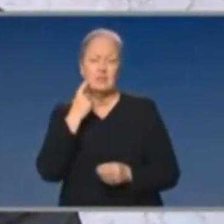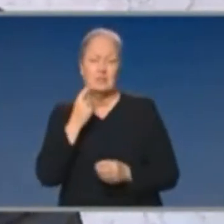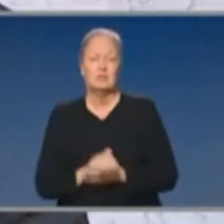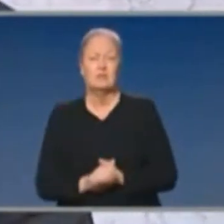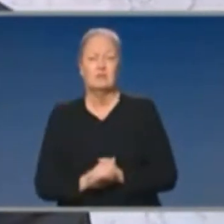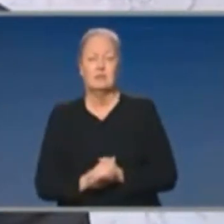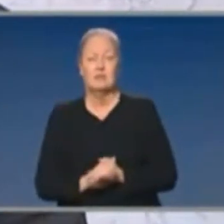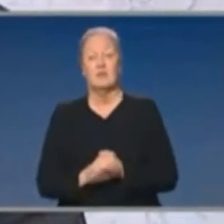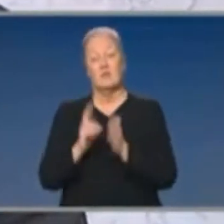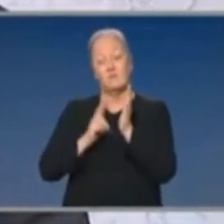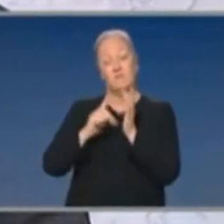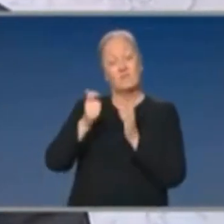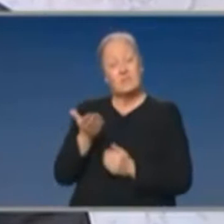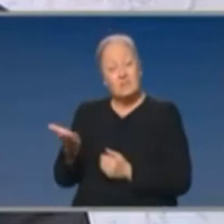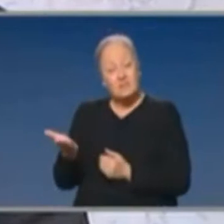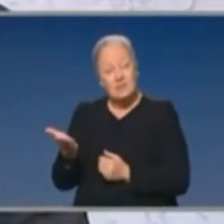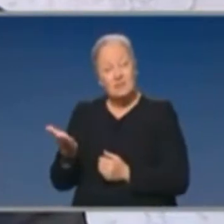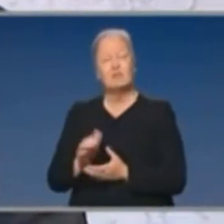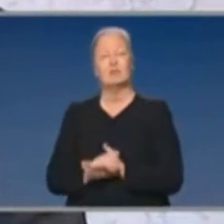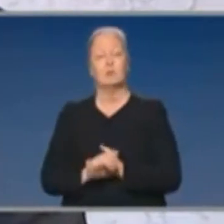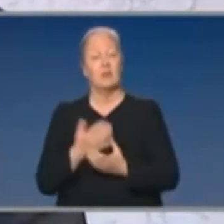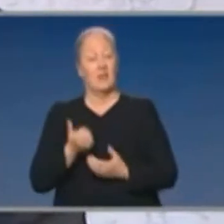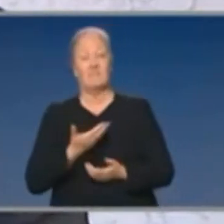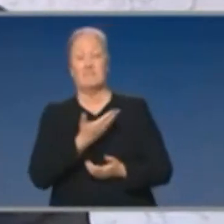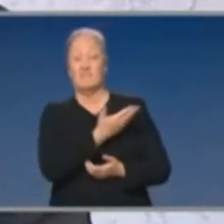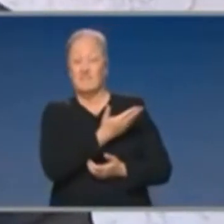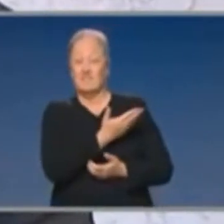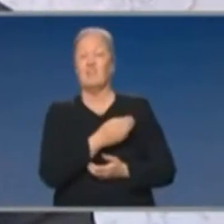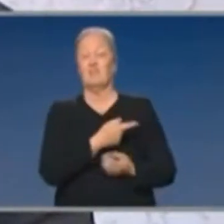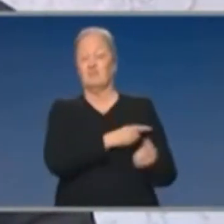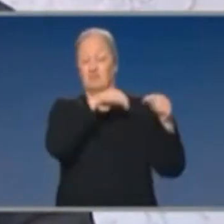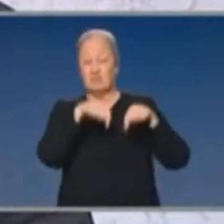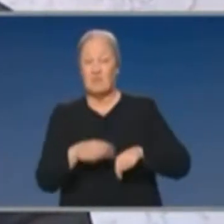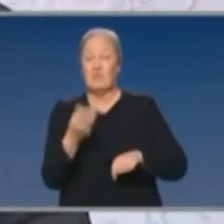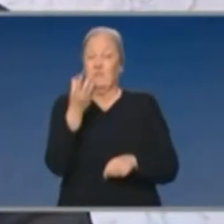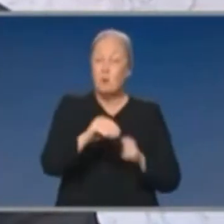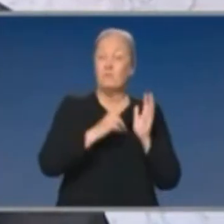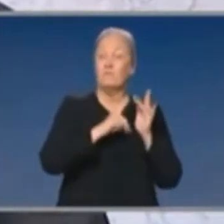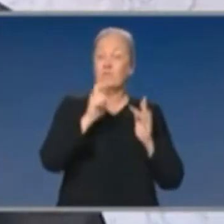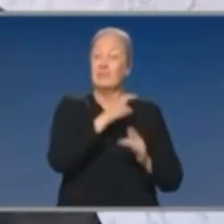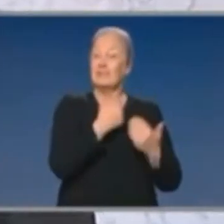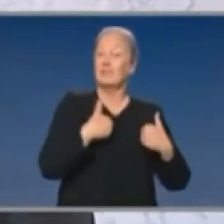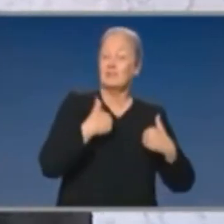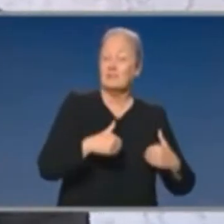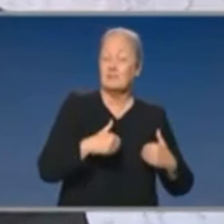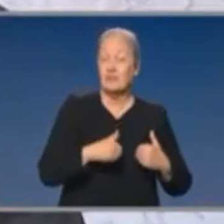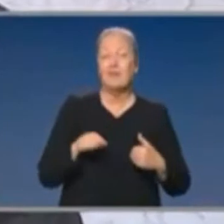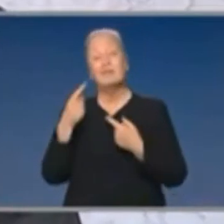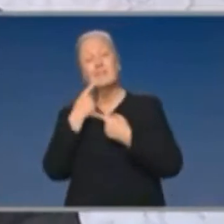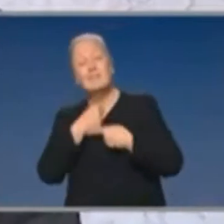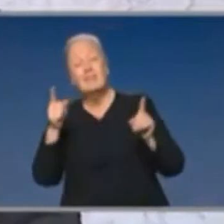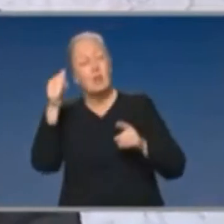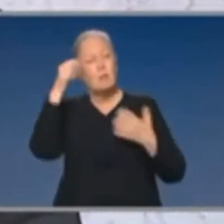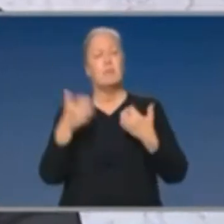And I know Victorians, and Greg has just joined us today directly from Victoria. The feeling out there today is hard.